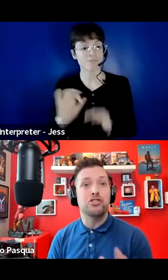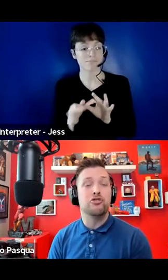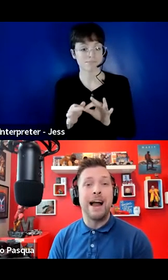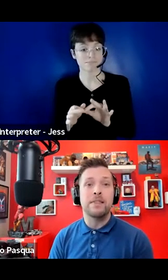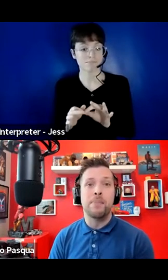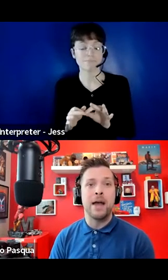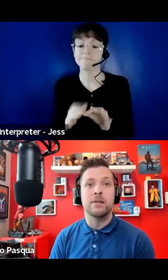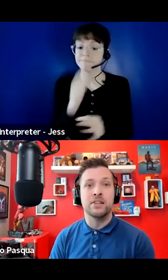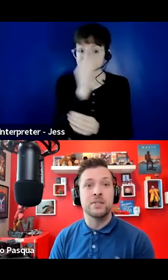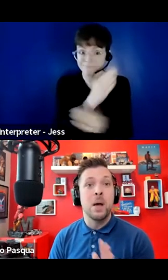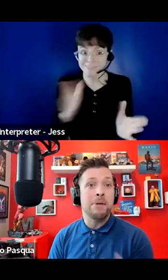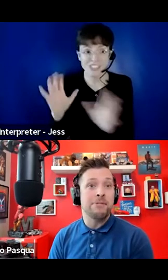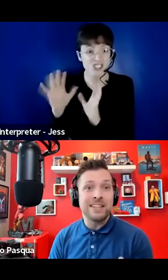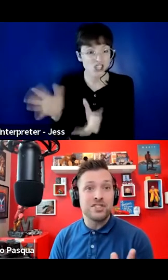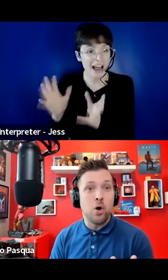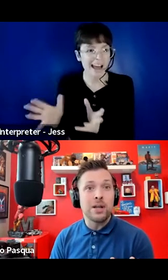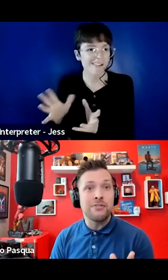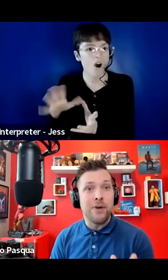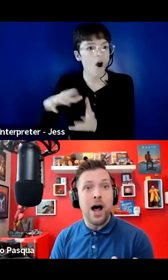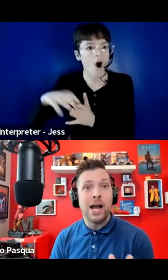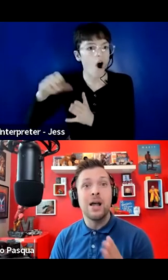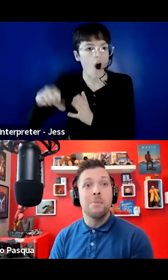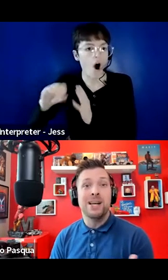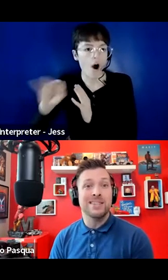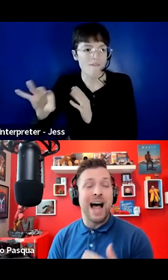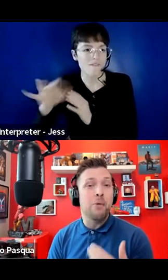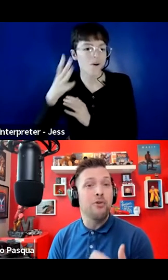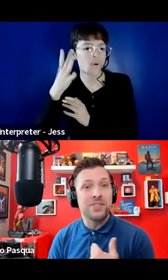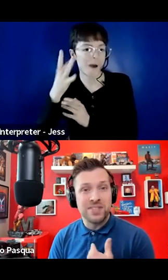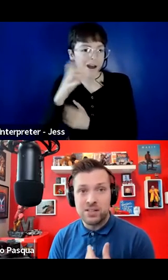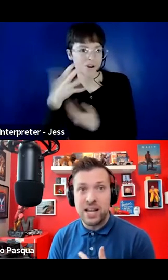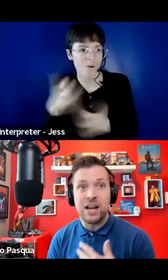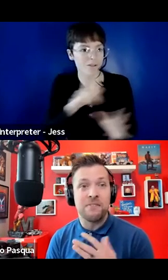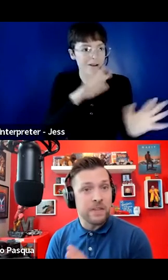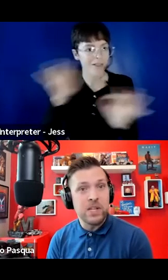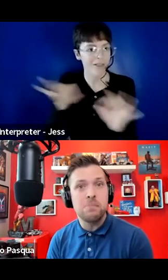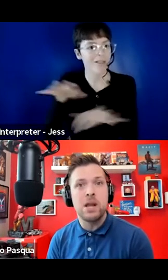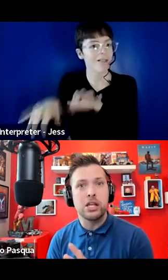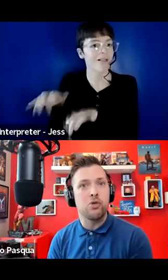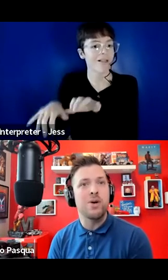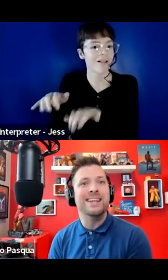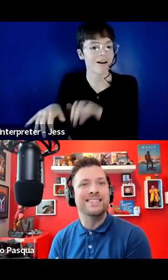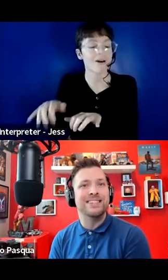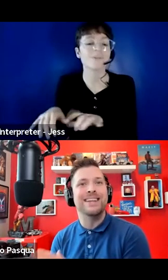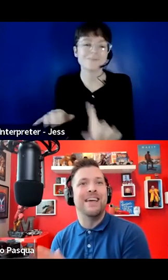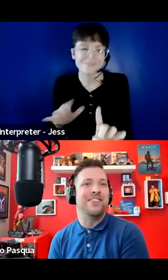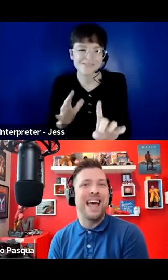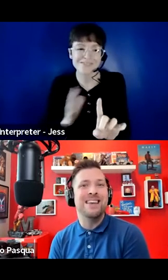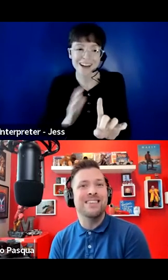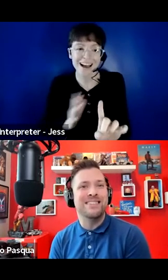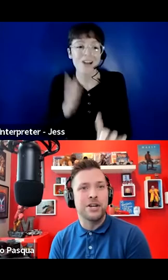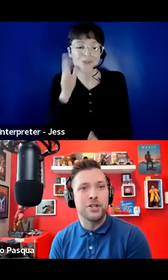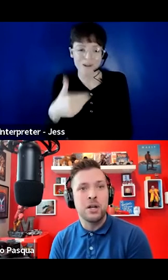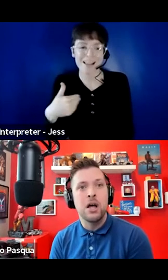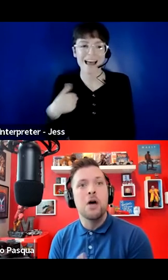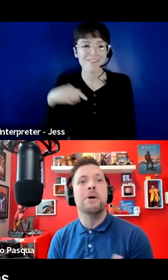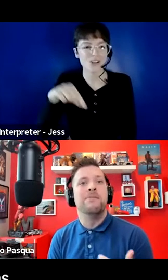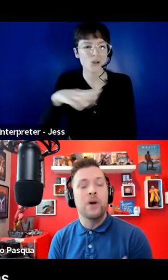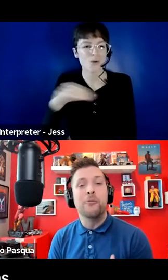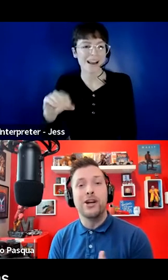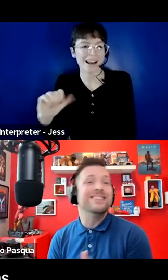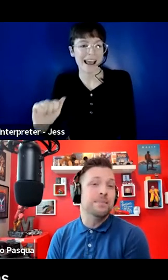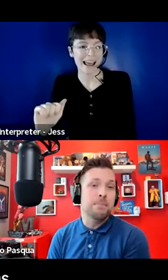we don't distract the panelists, but that's totally fine because I will facilitate a 15-minute Q&A session at the end of the session,